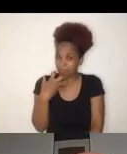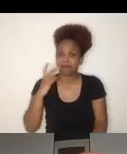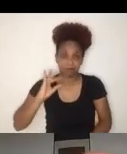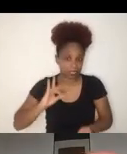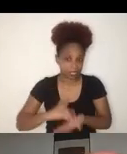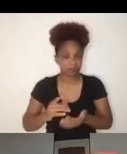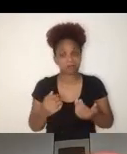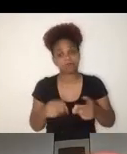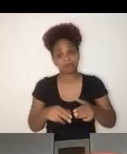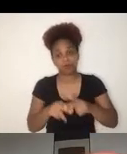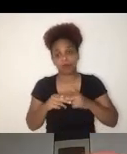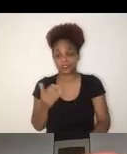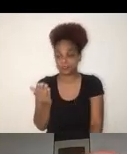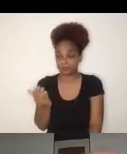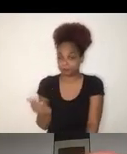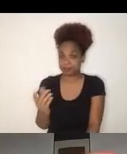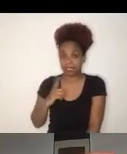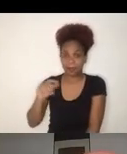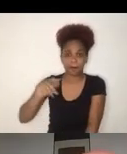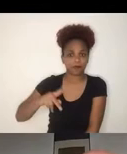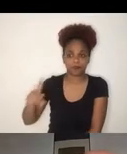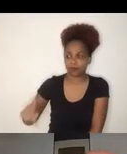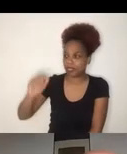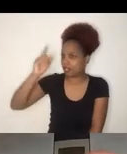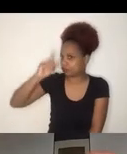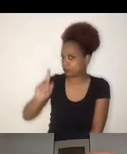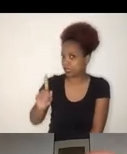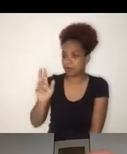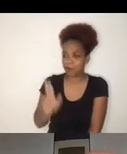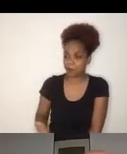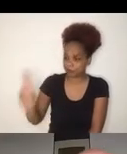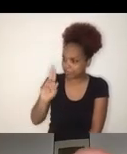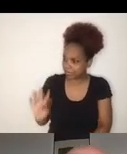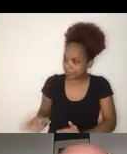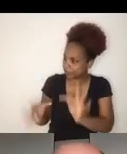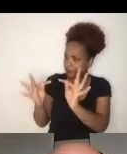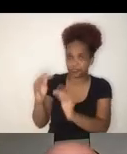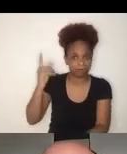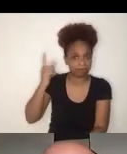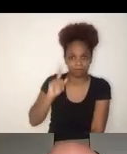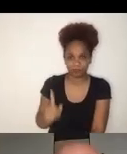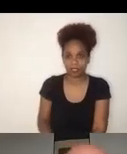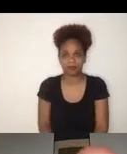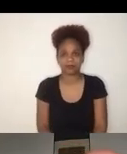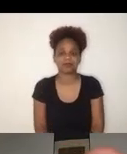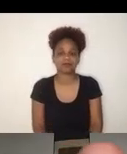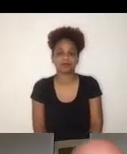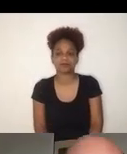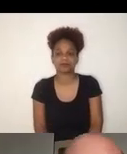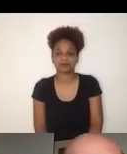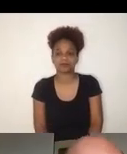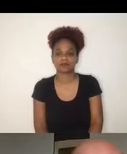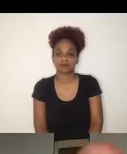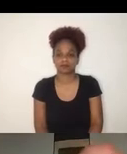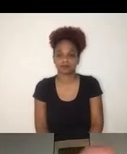know how to use technology to smoothly switch from in person teaching in classrooms